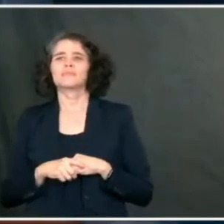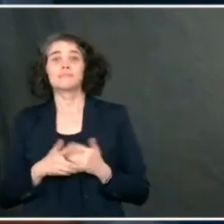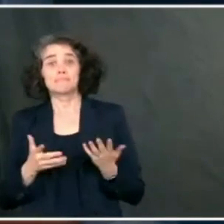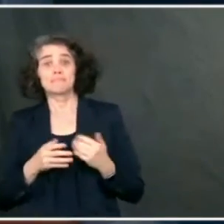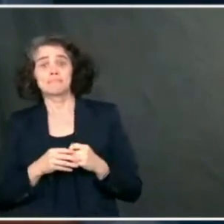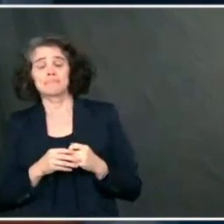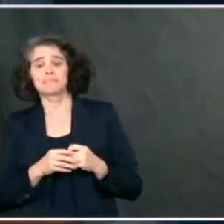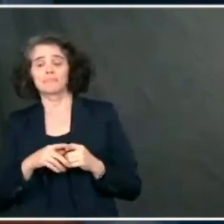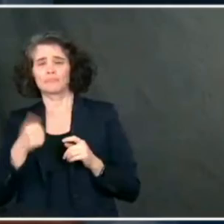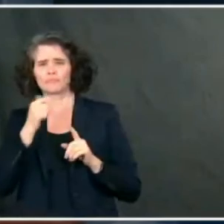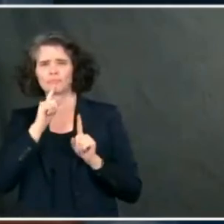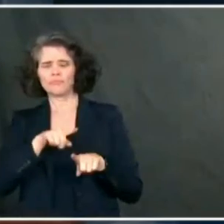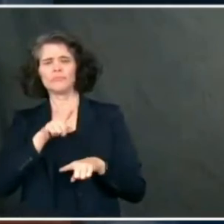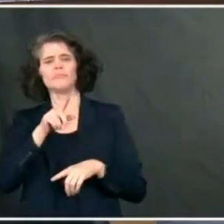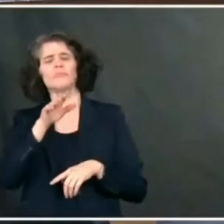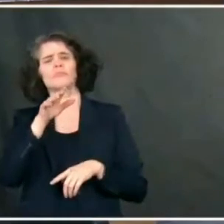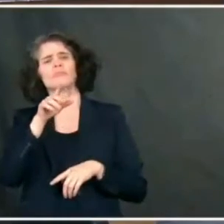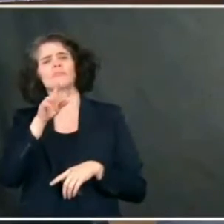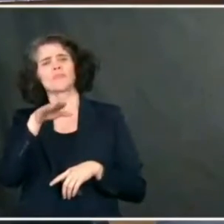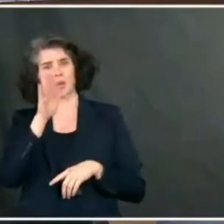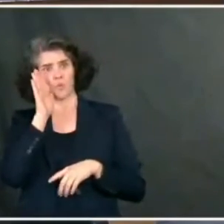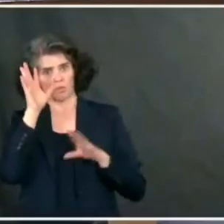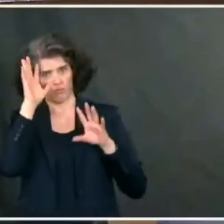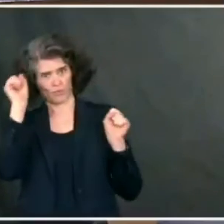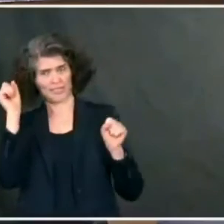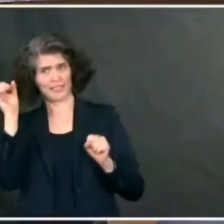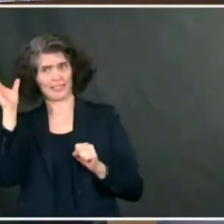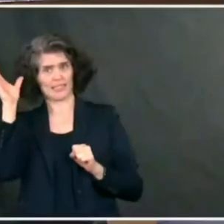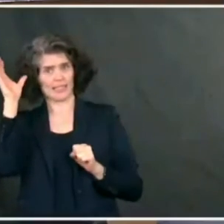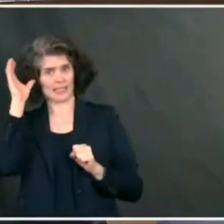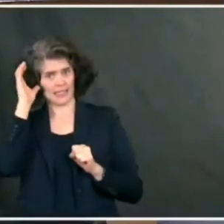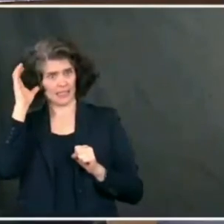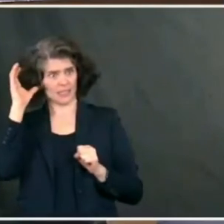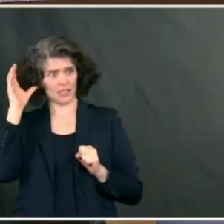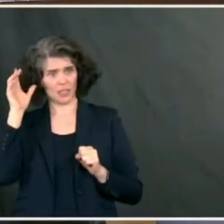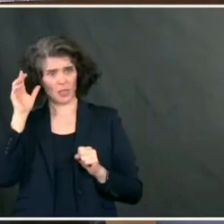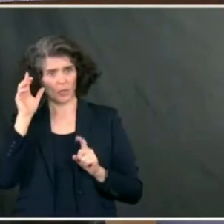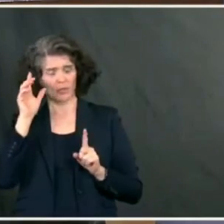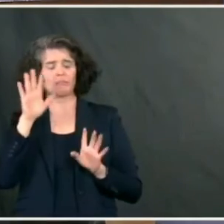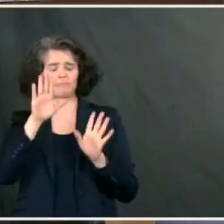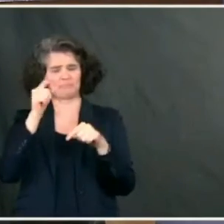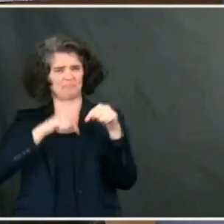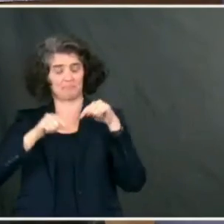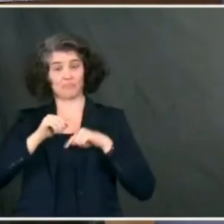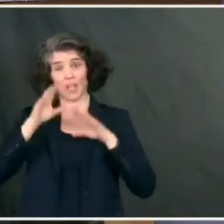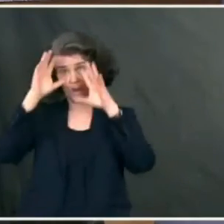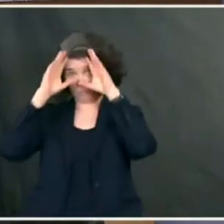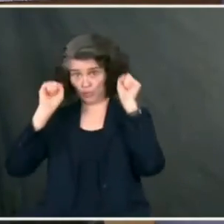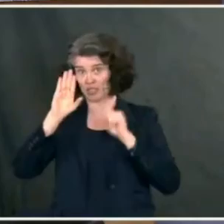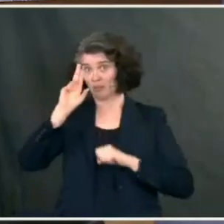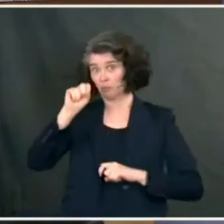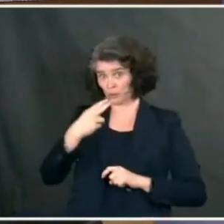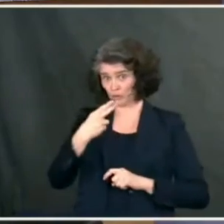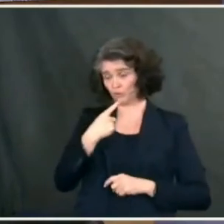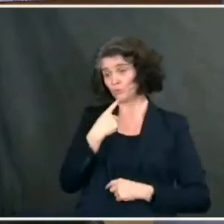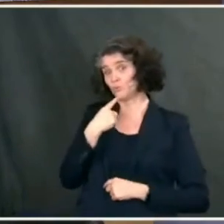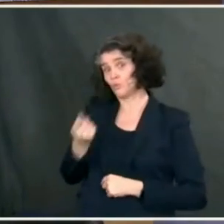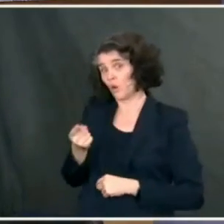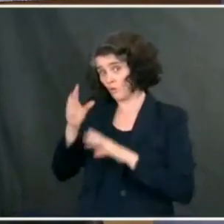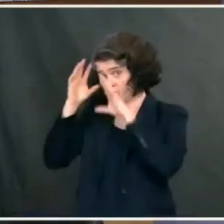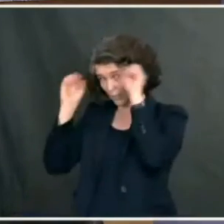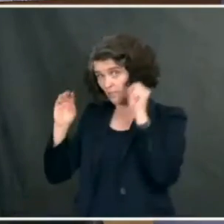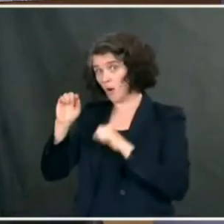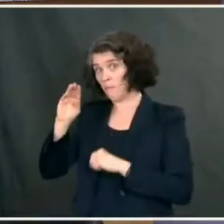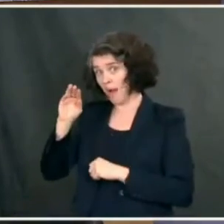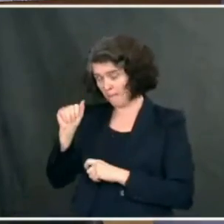Yes. Is the President going to listen to the pardon attorney? President Bush told President Obama that he should use the